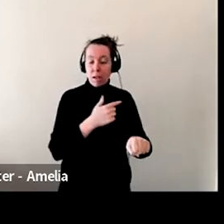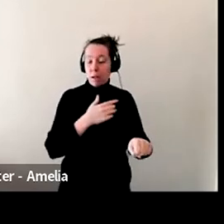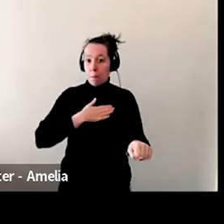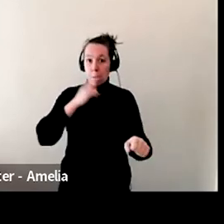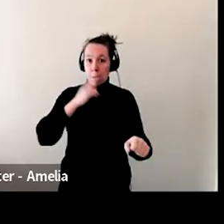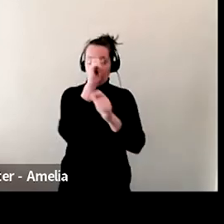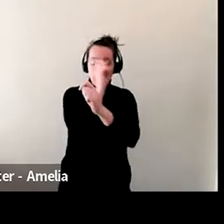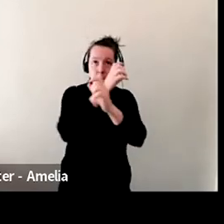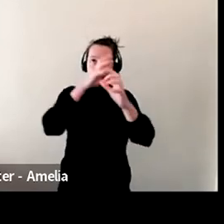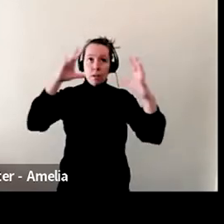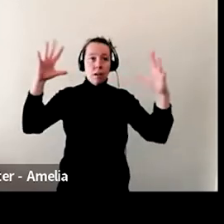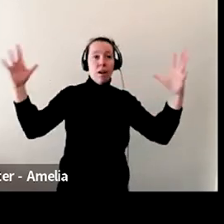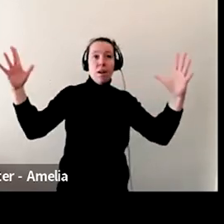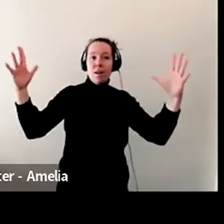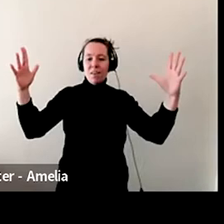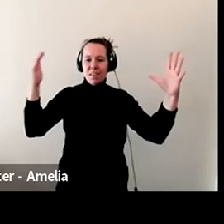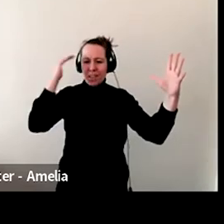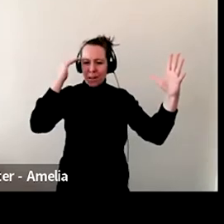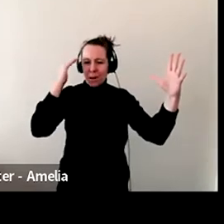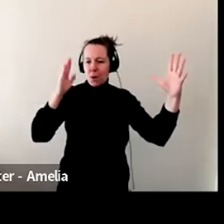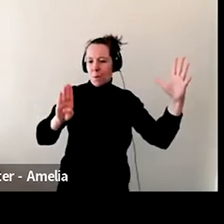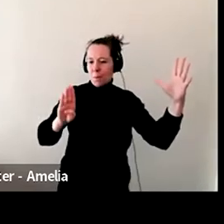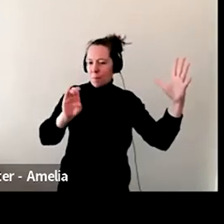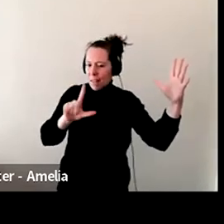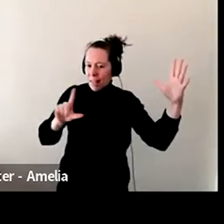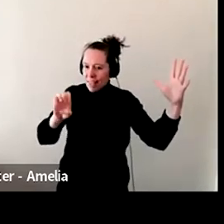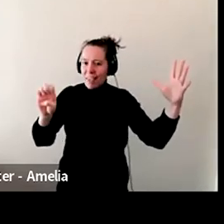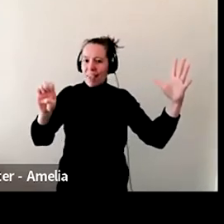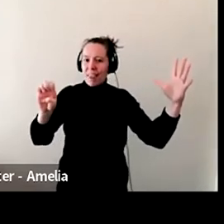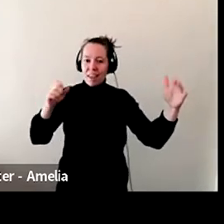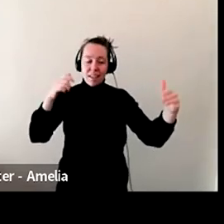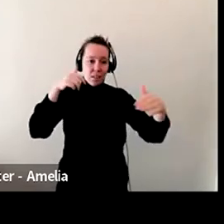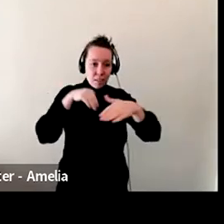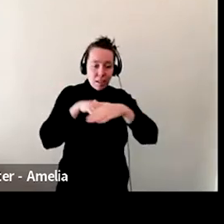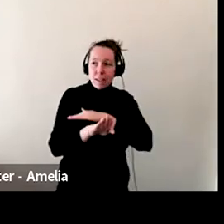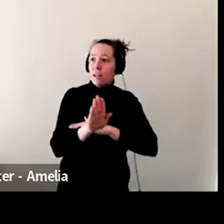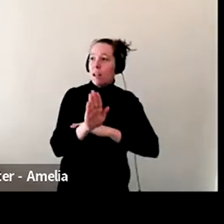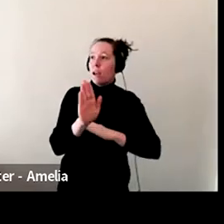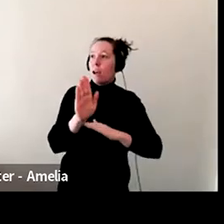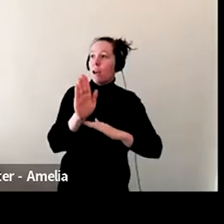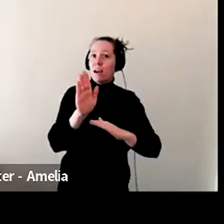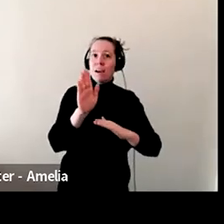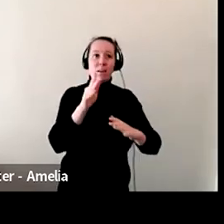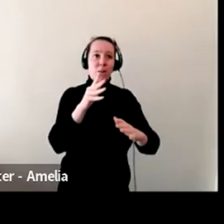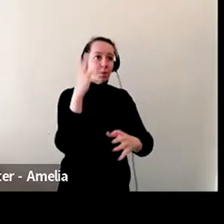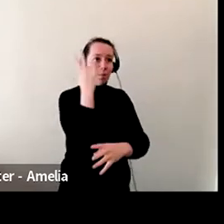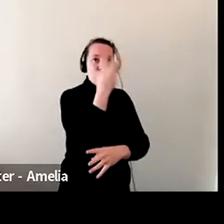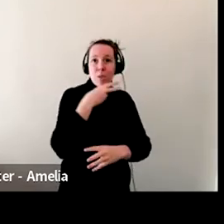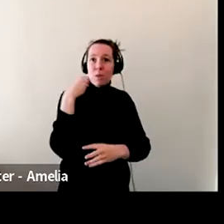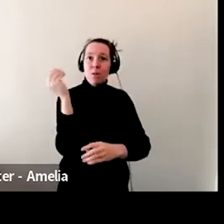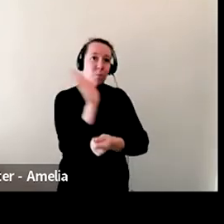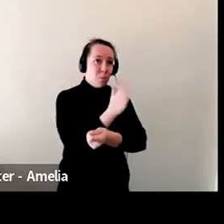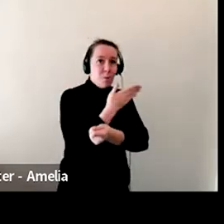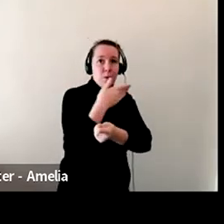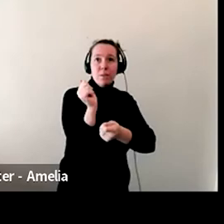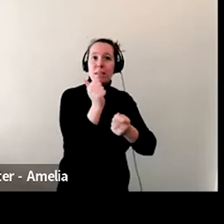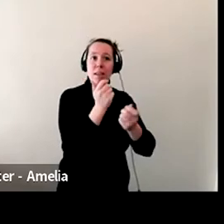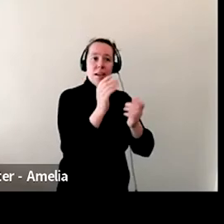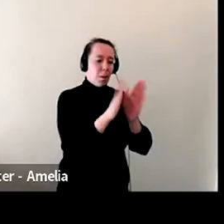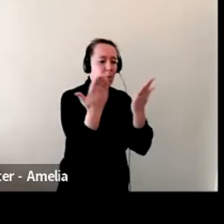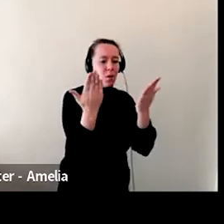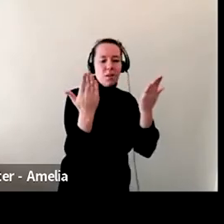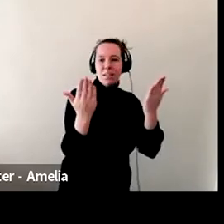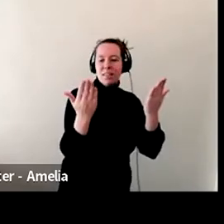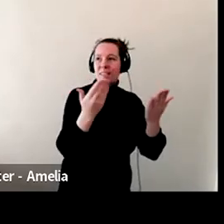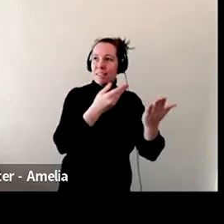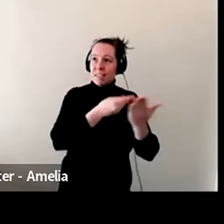like beauty and the beast, when Belle goes in the bookstore where it's just all fun and games and books everywhere. And you don't, I didn't